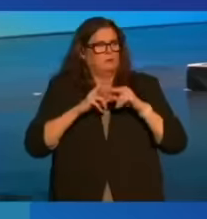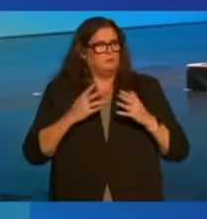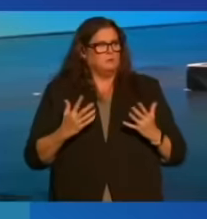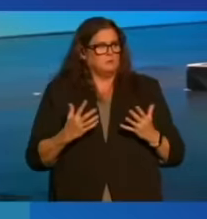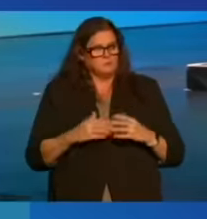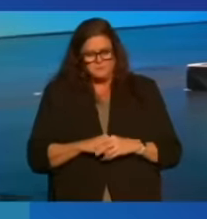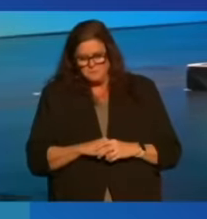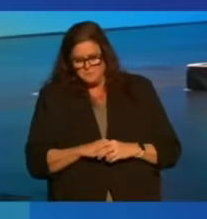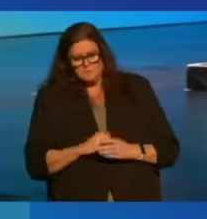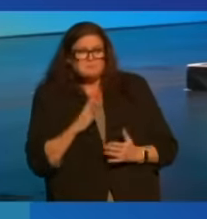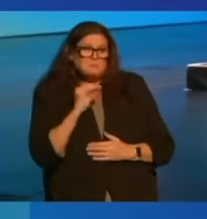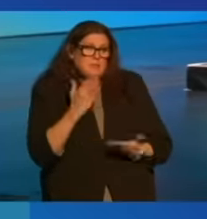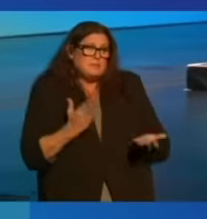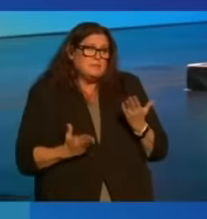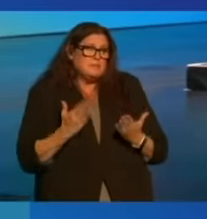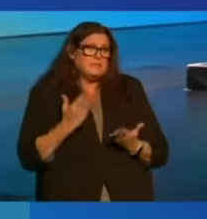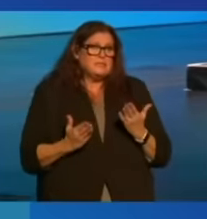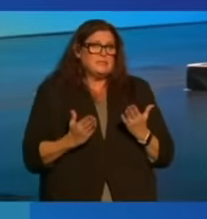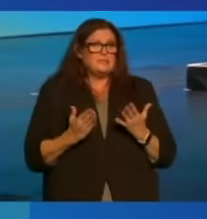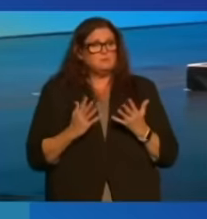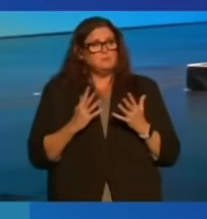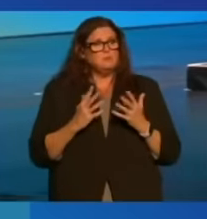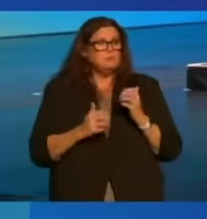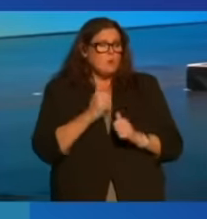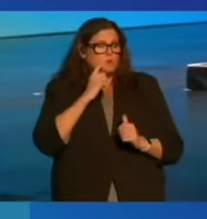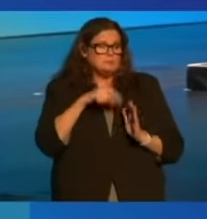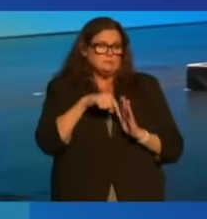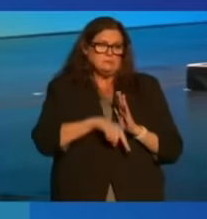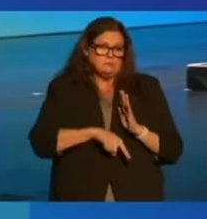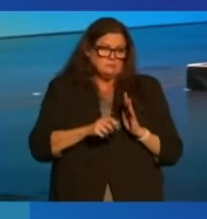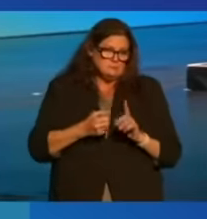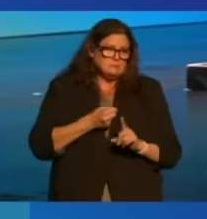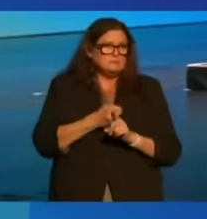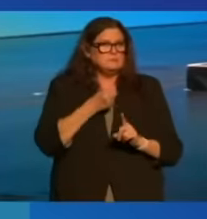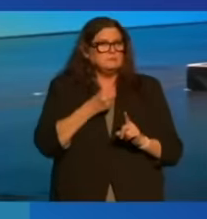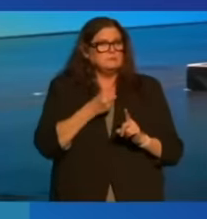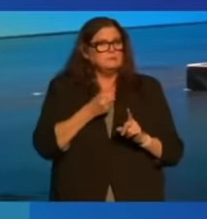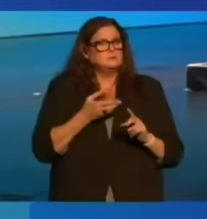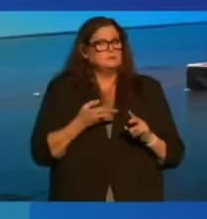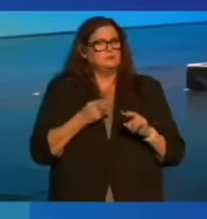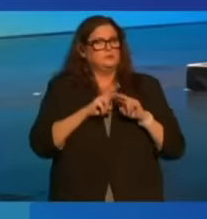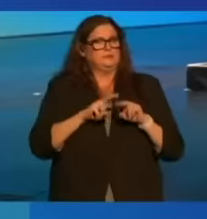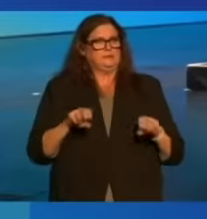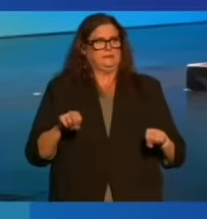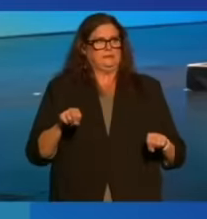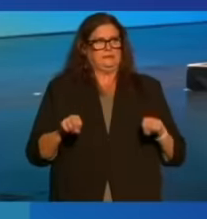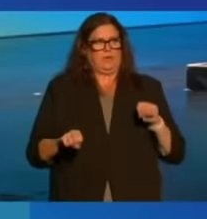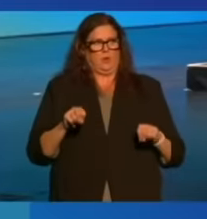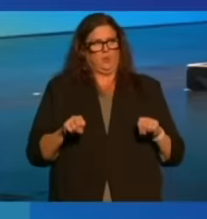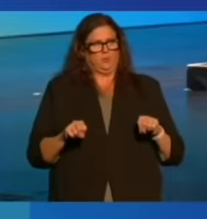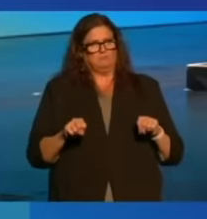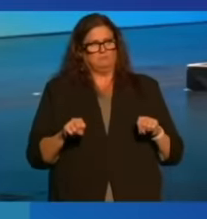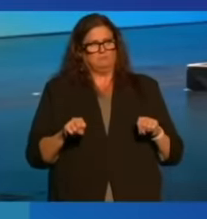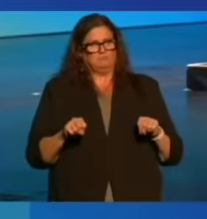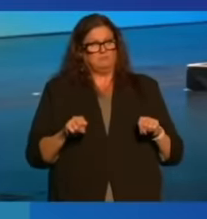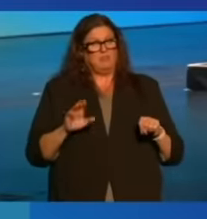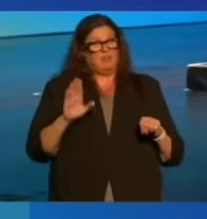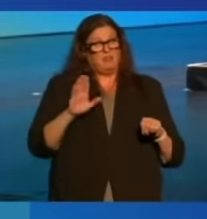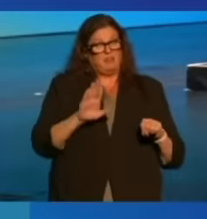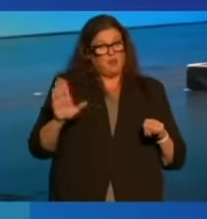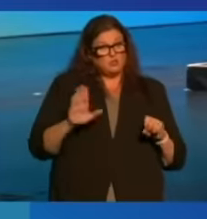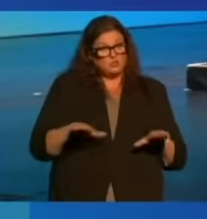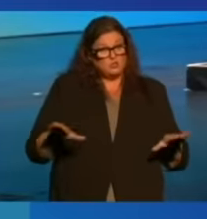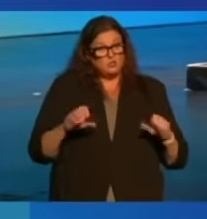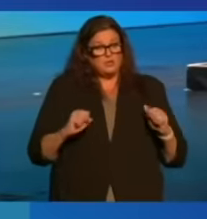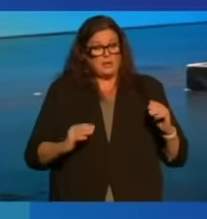And maybe most profoundly, increasing doubt that their children would